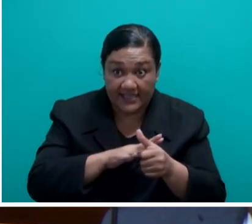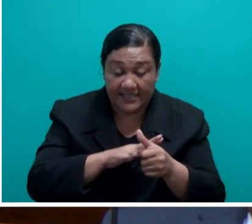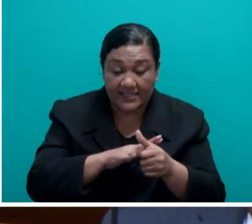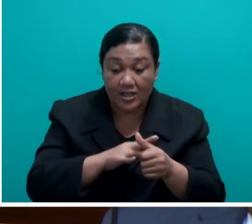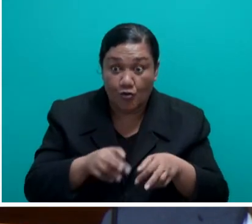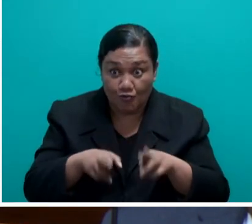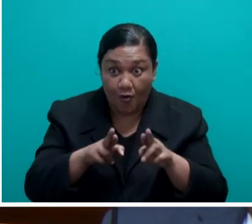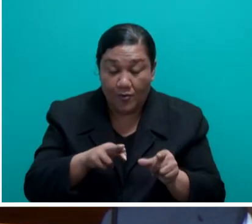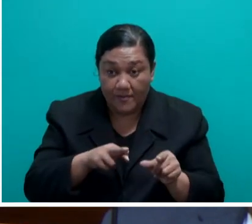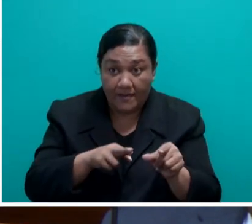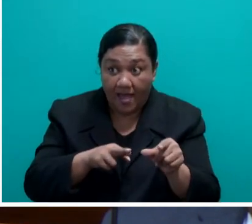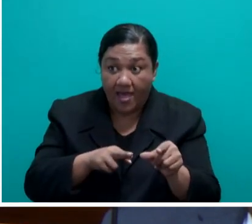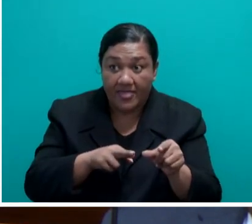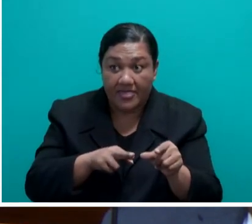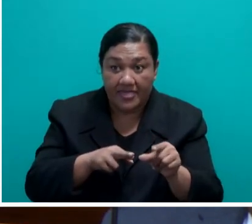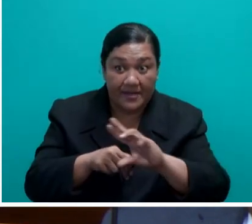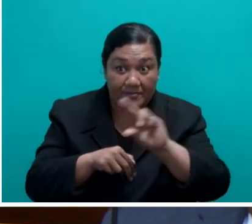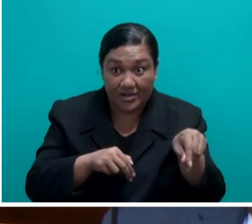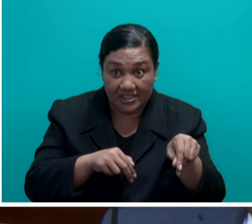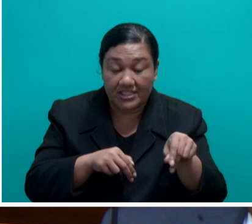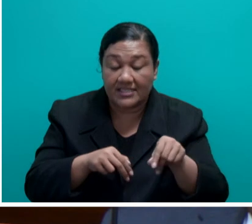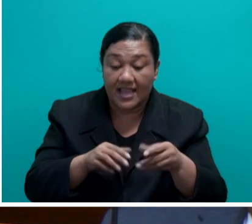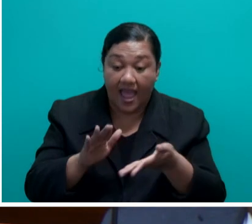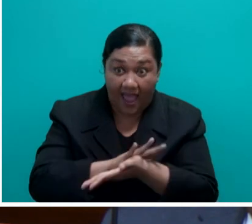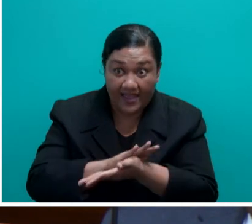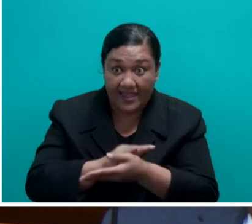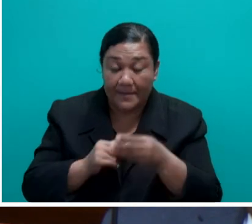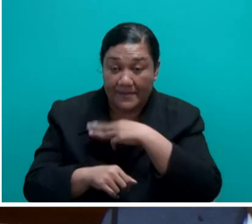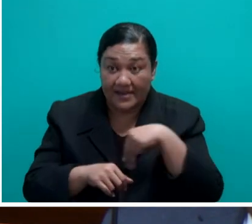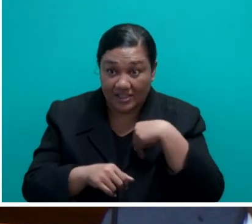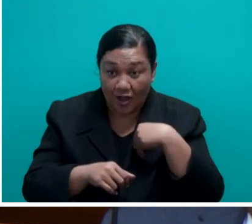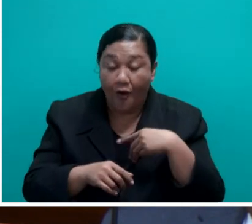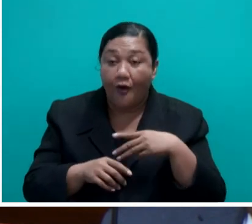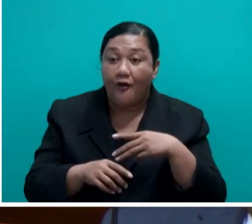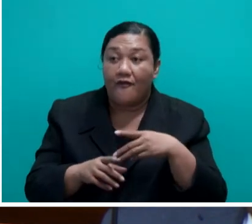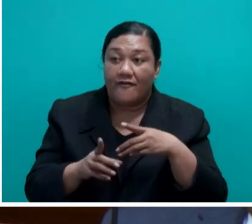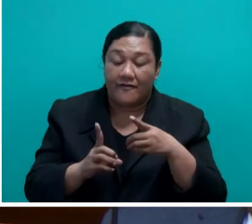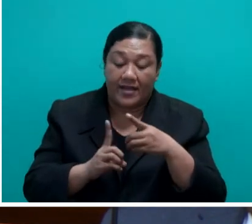Development Program under the Ministry of Rural and Maritime Development and Disaster Management.